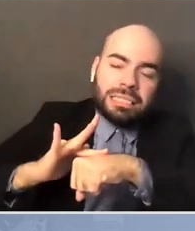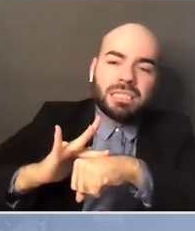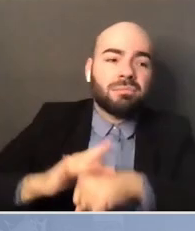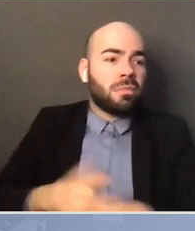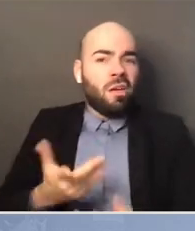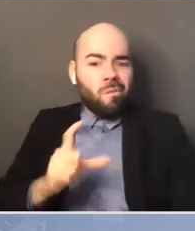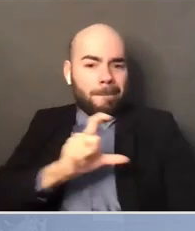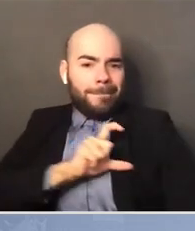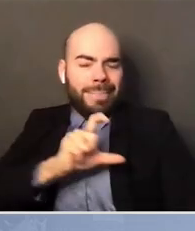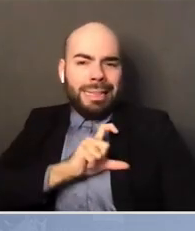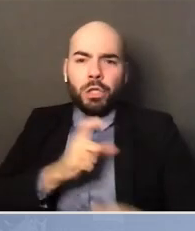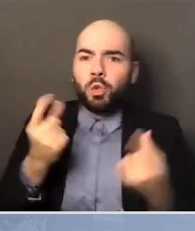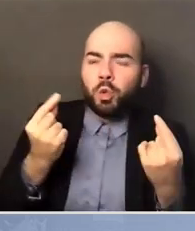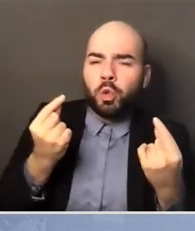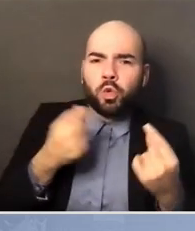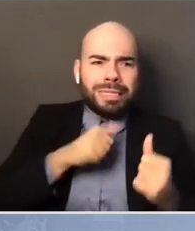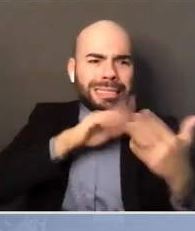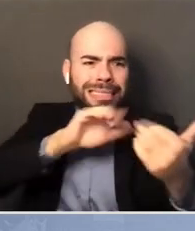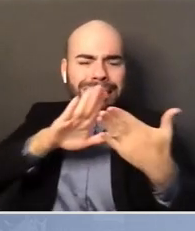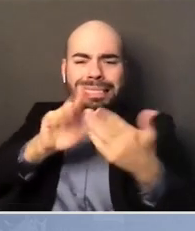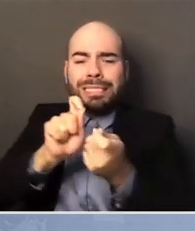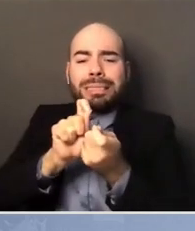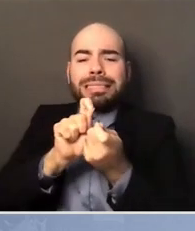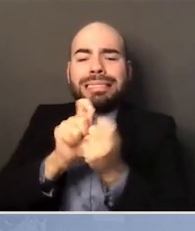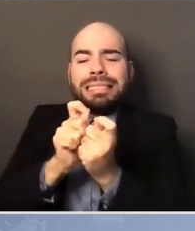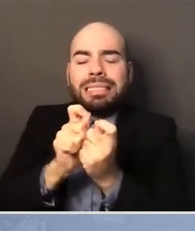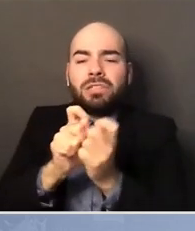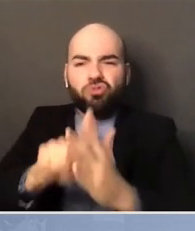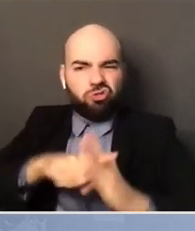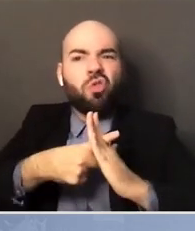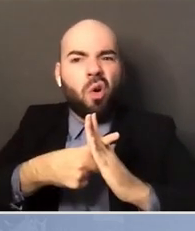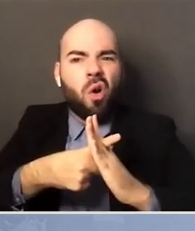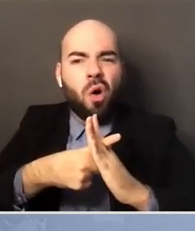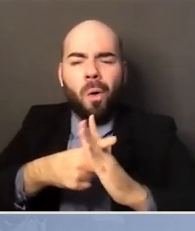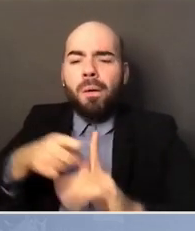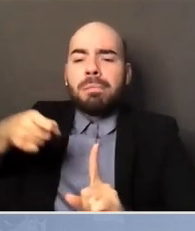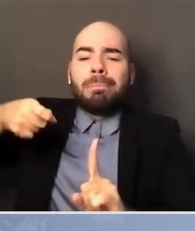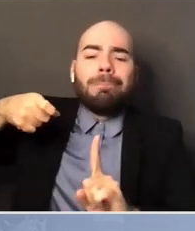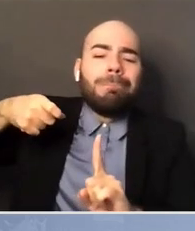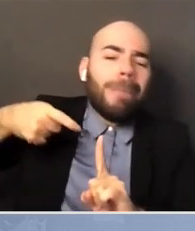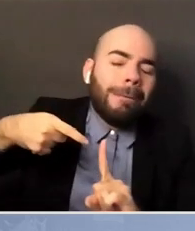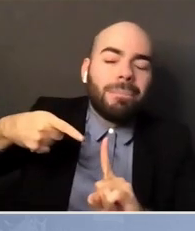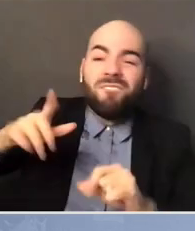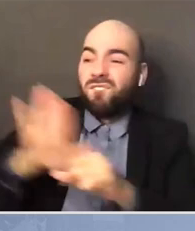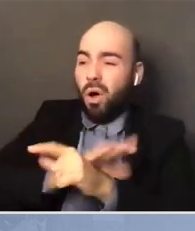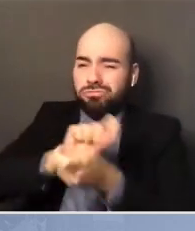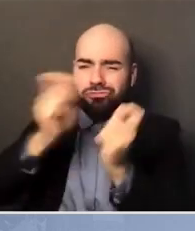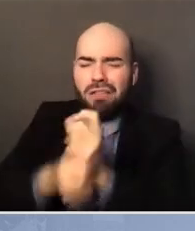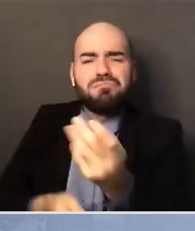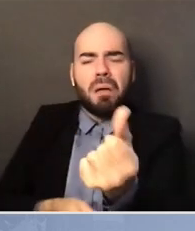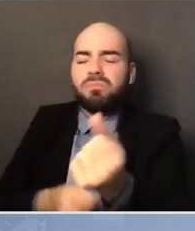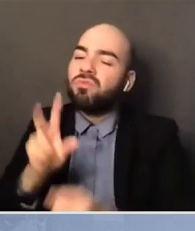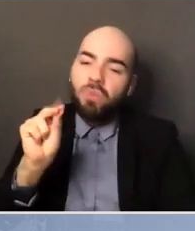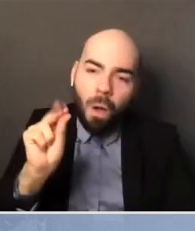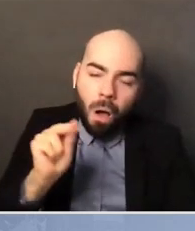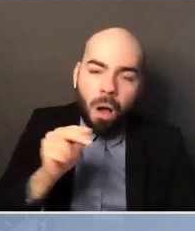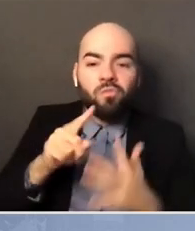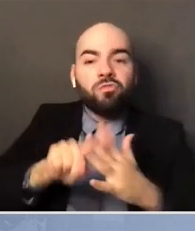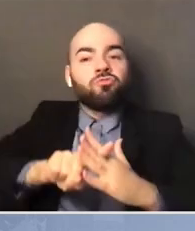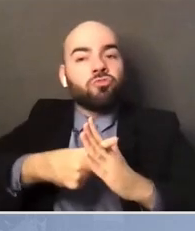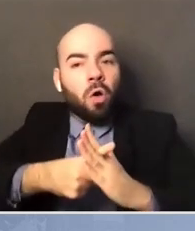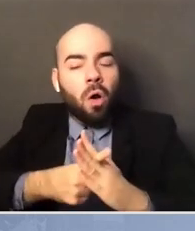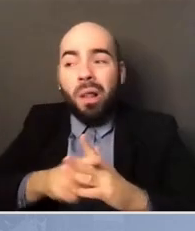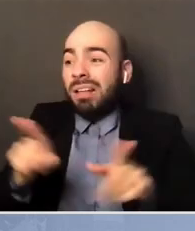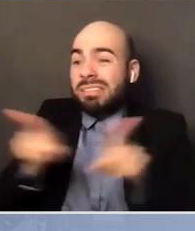so that when a Ferguson happens, we're able to bring on a consent decree that says you have to clear with us